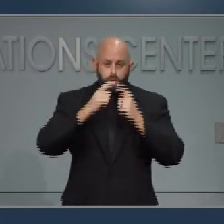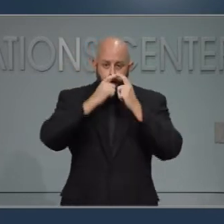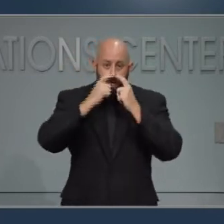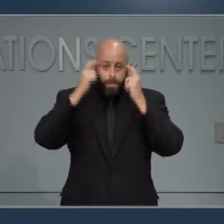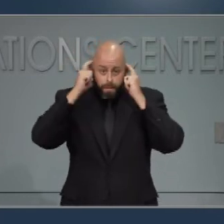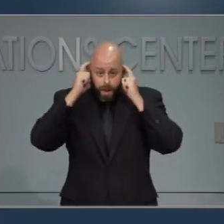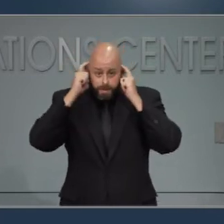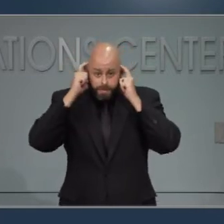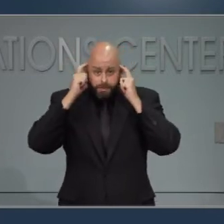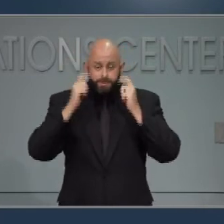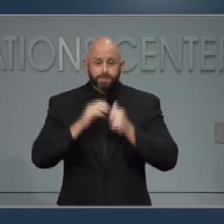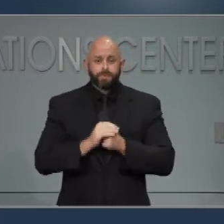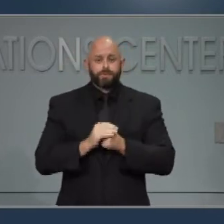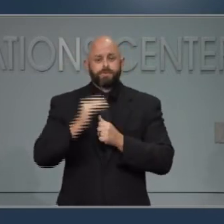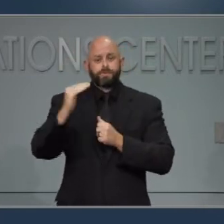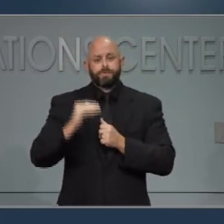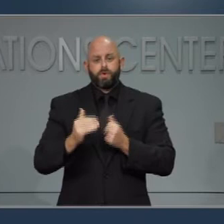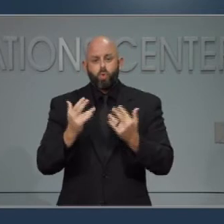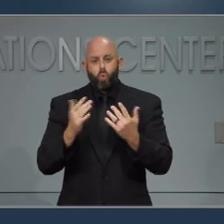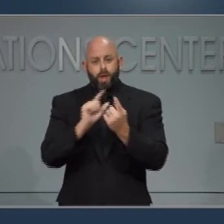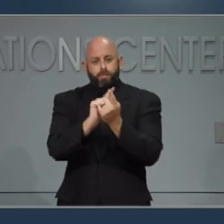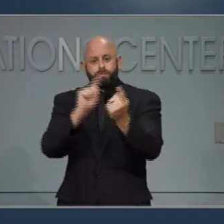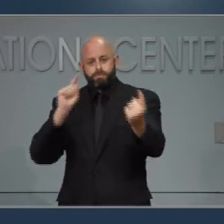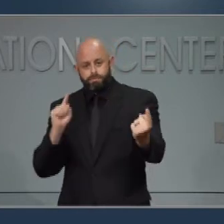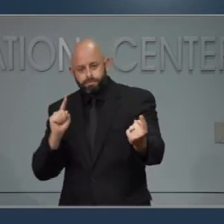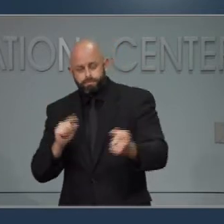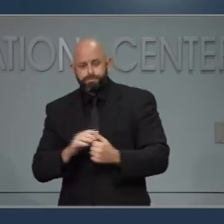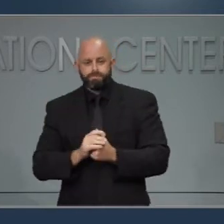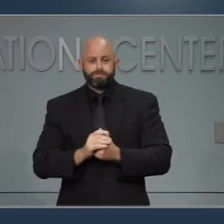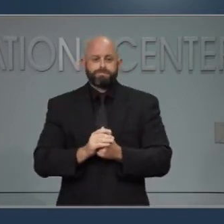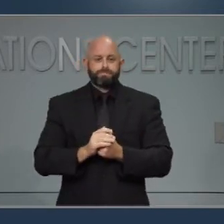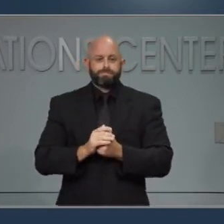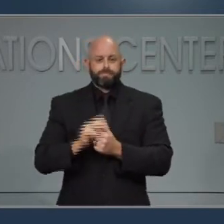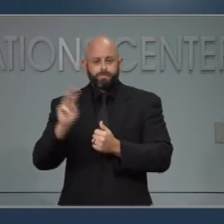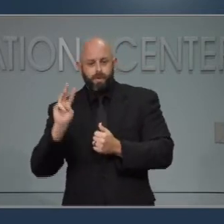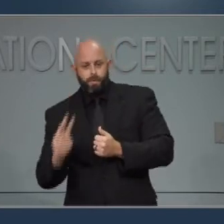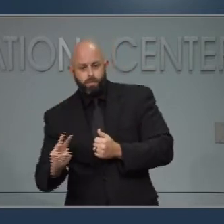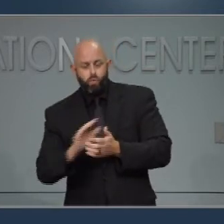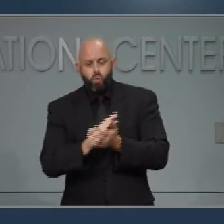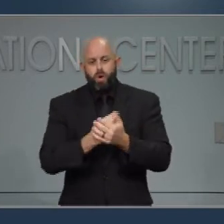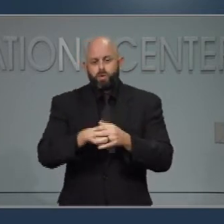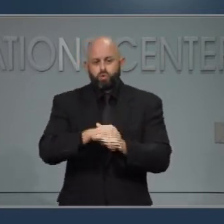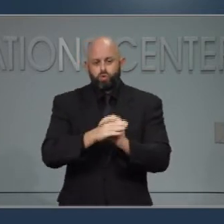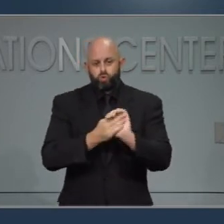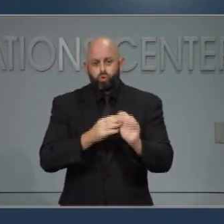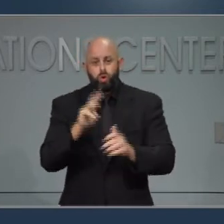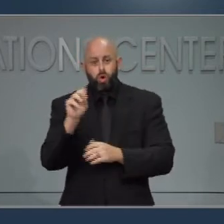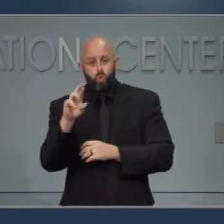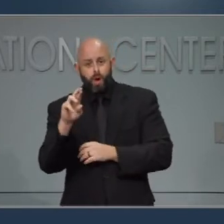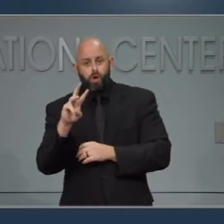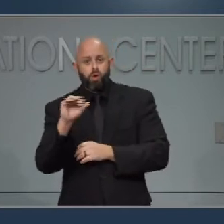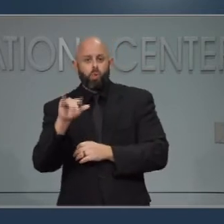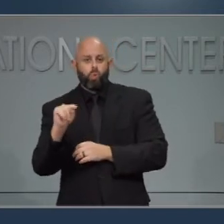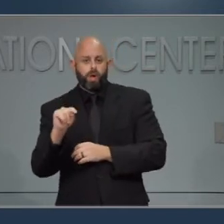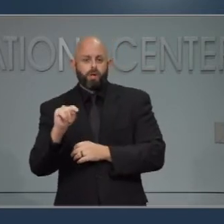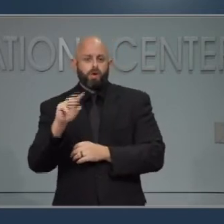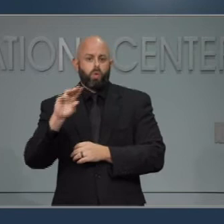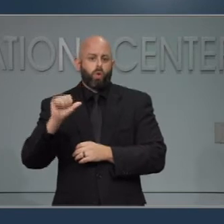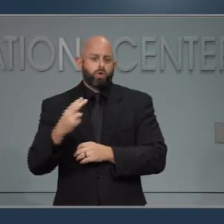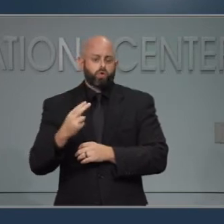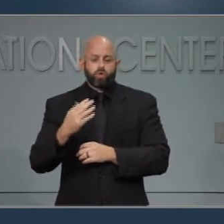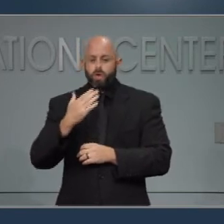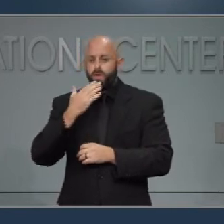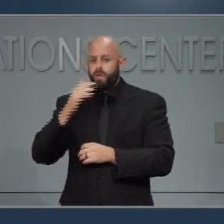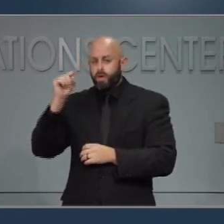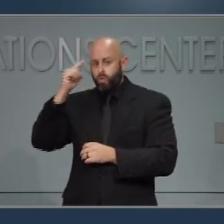covering over your nose and mouth, waiting six feet apart, and washing your hands often. That's wear, wait, and wash. Thank you Governor.